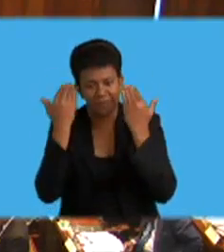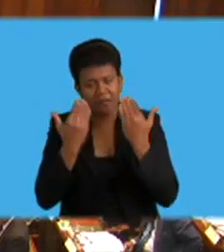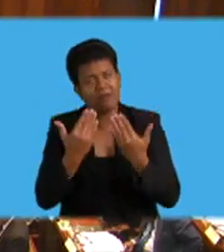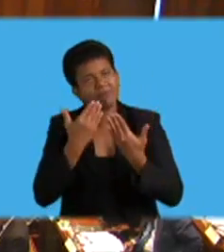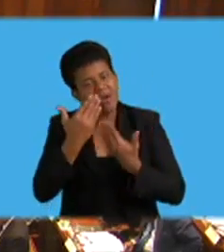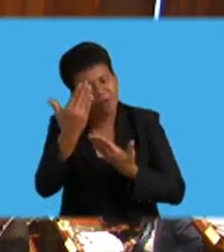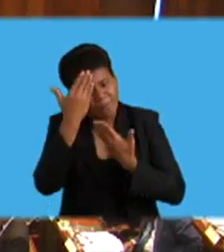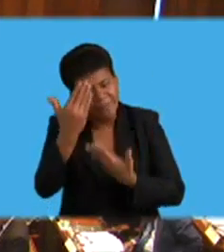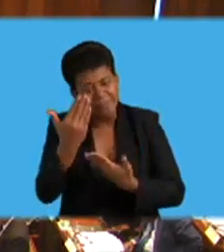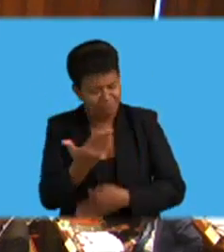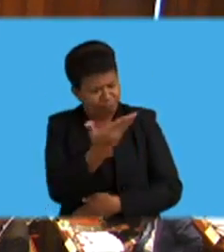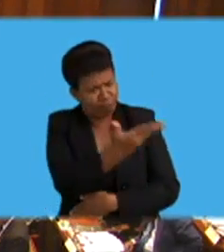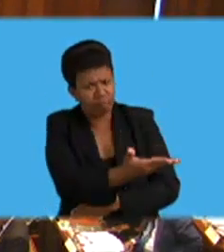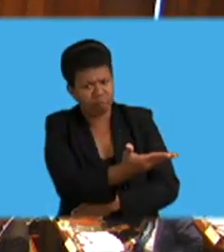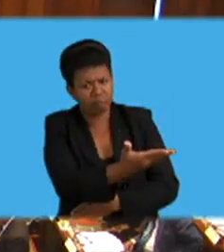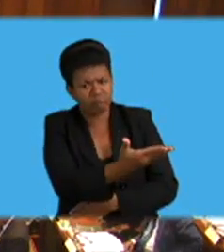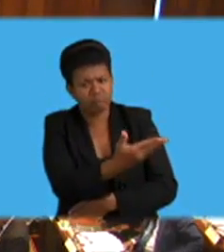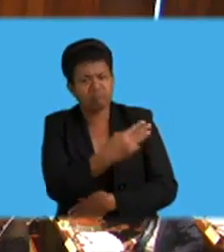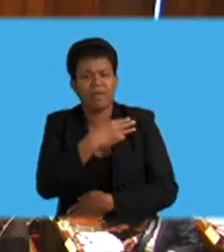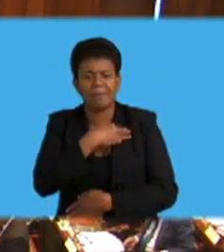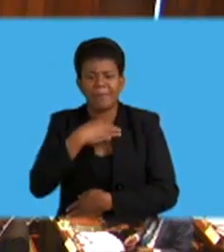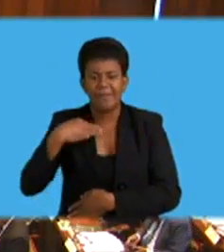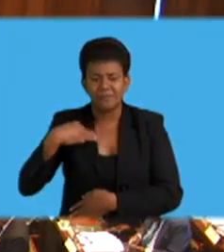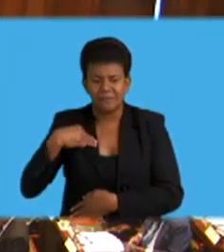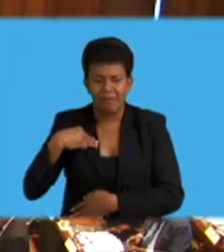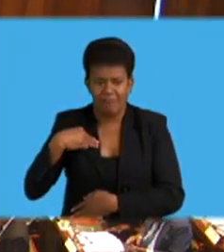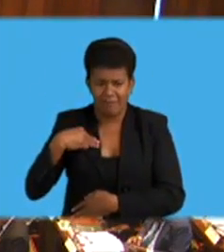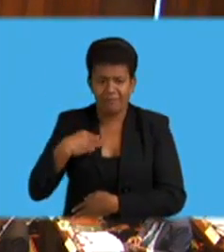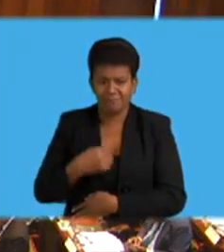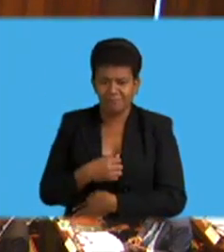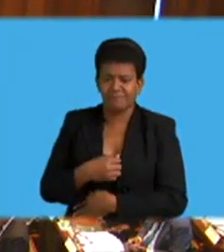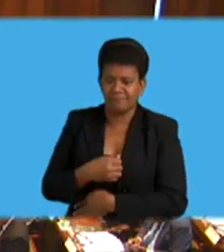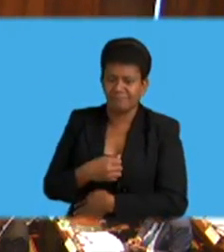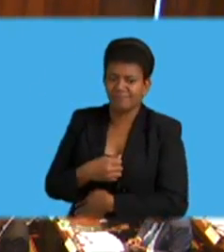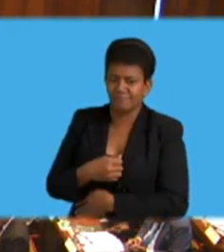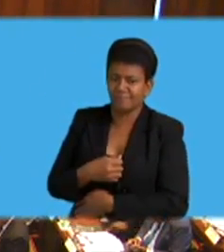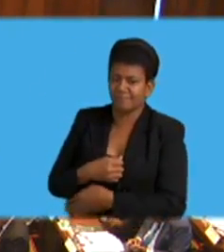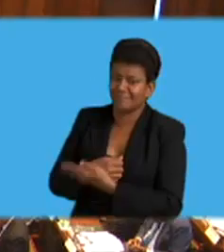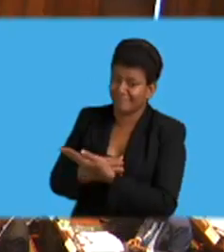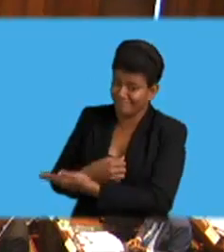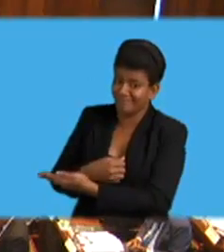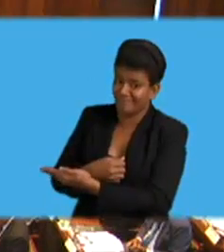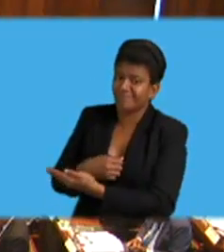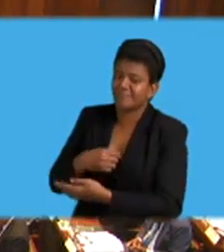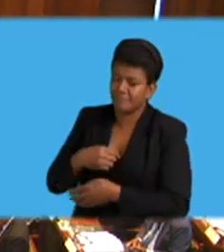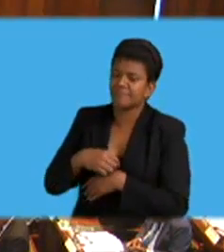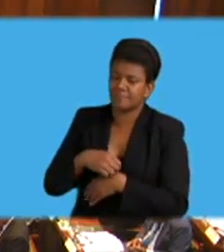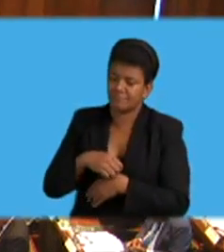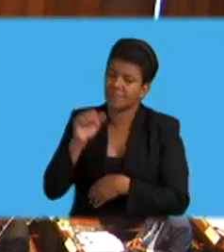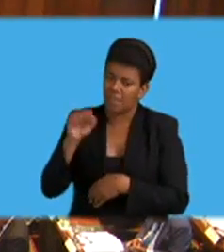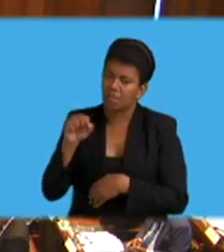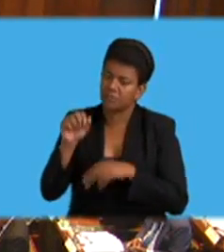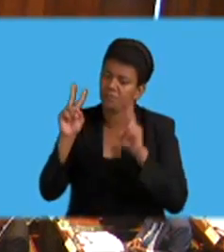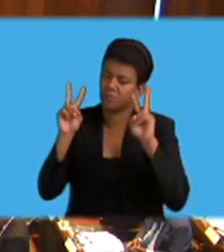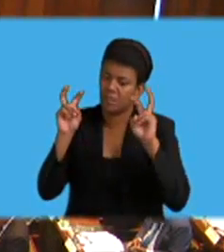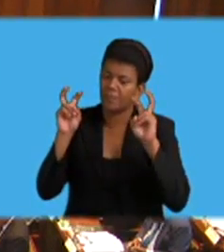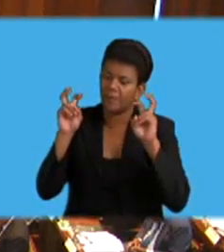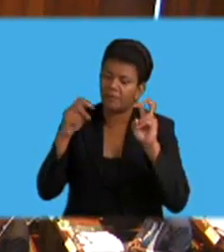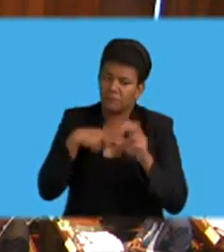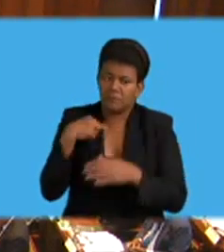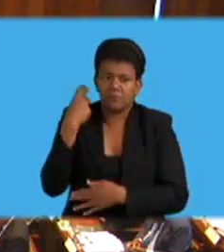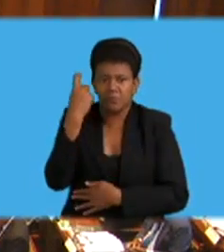Defense for his ministerial statement. And of course, it's a big issue, it's a big problem. And it's worrying. It's distressing